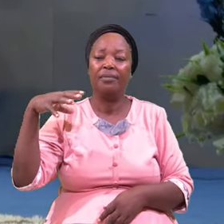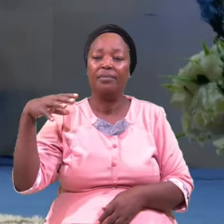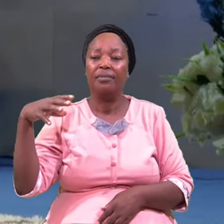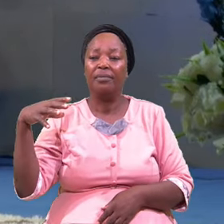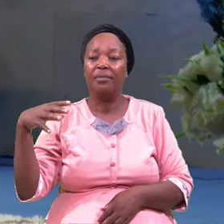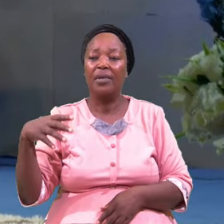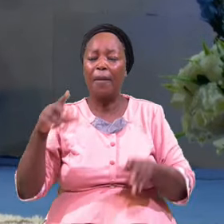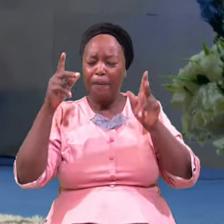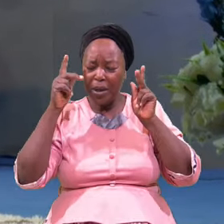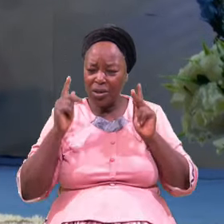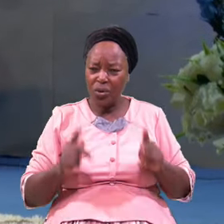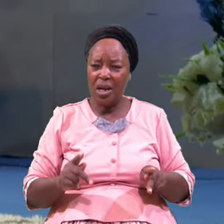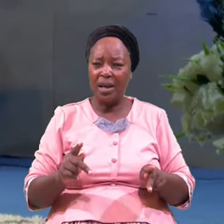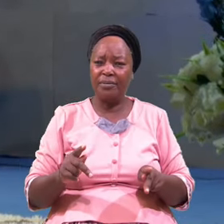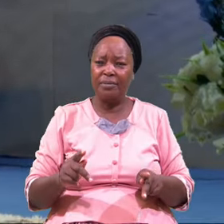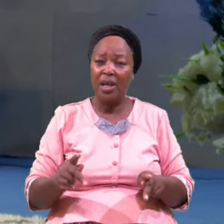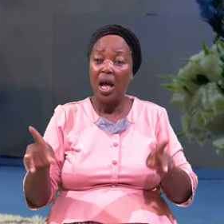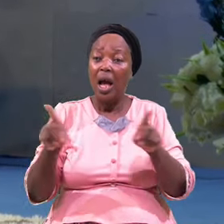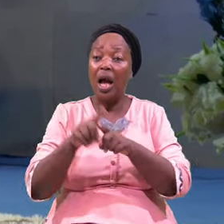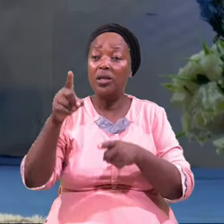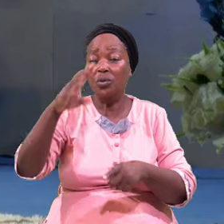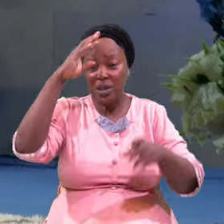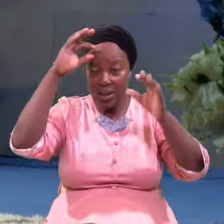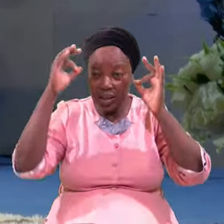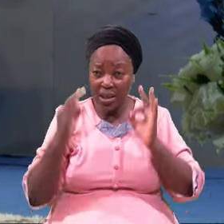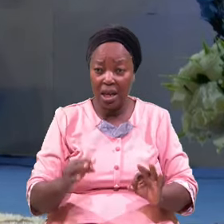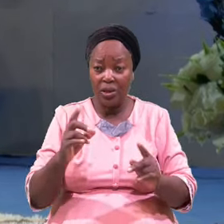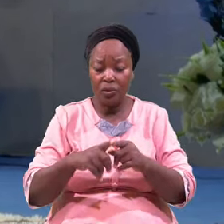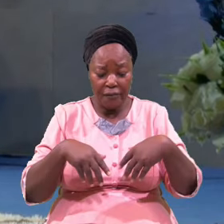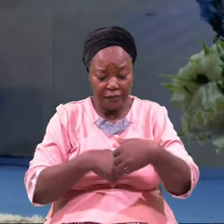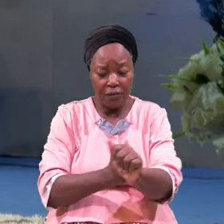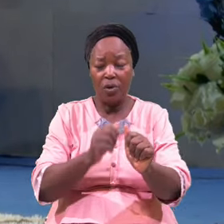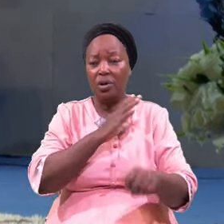Personal As You Decide To Follow Christ